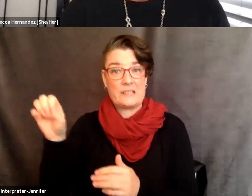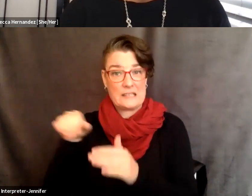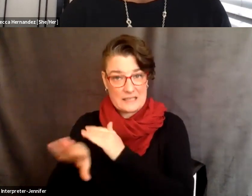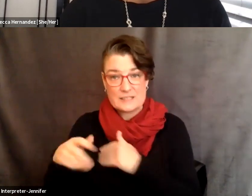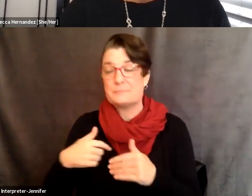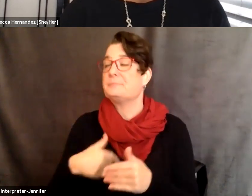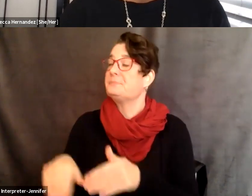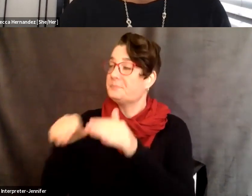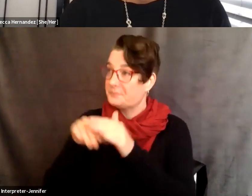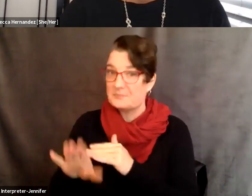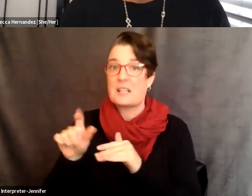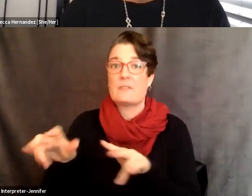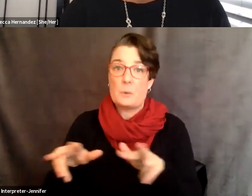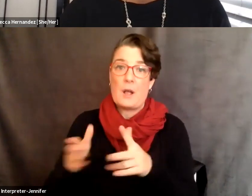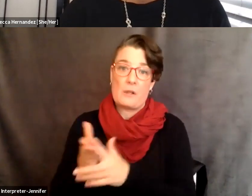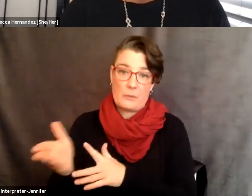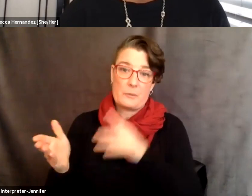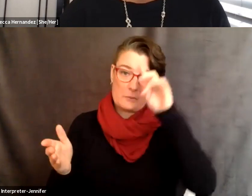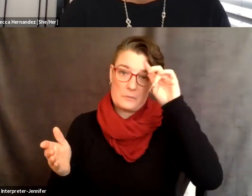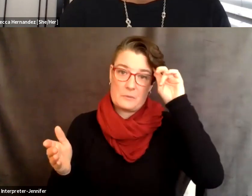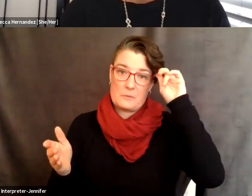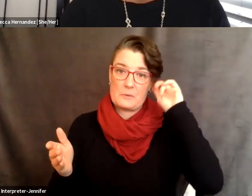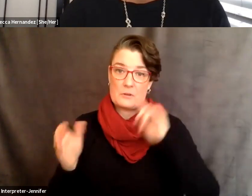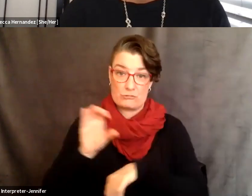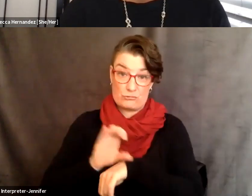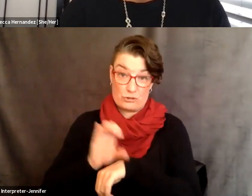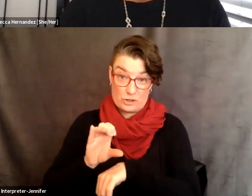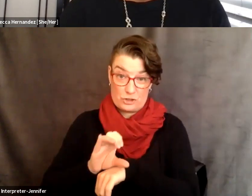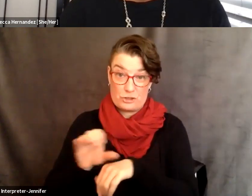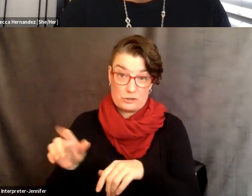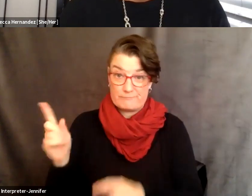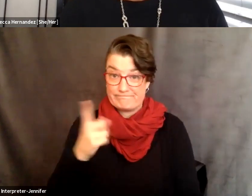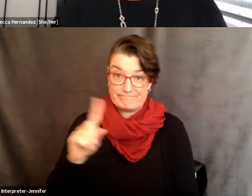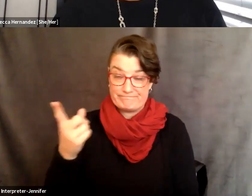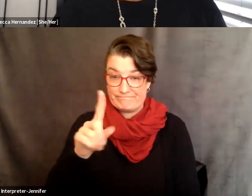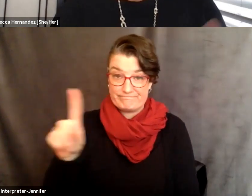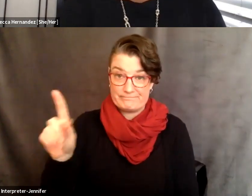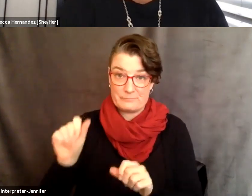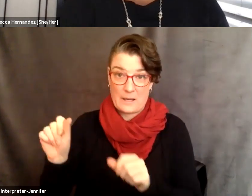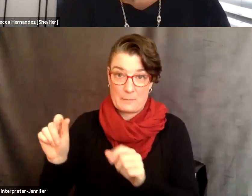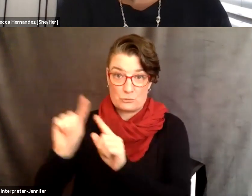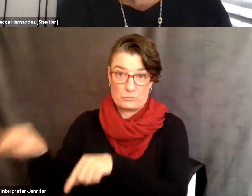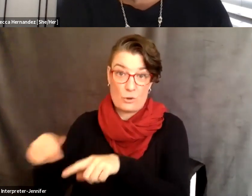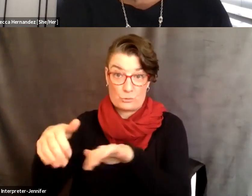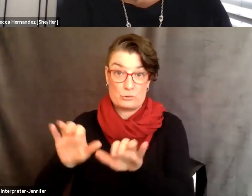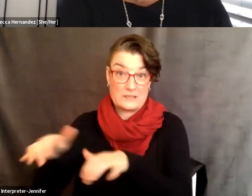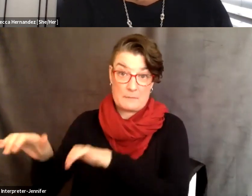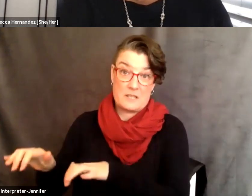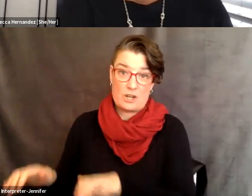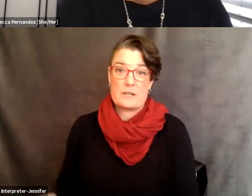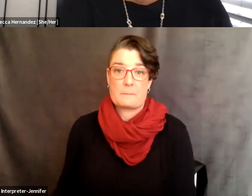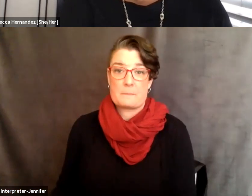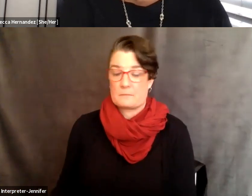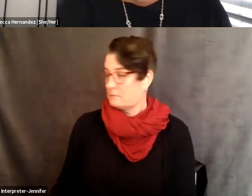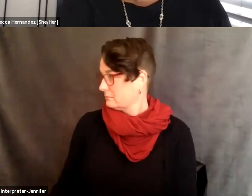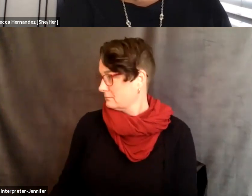in and you have to walk through the, the church to access, um, the cemetery. I was